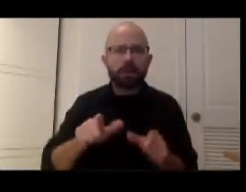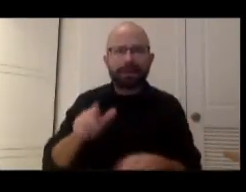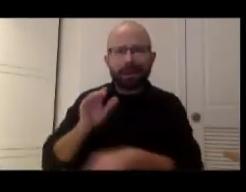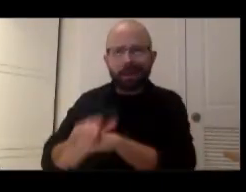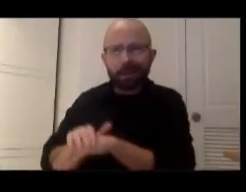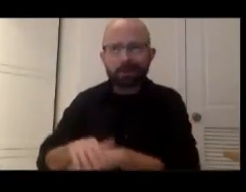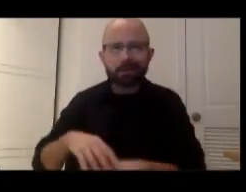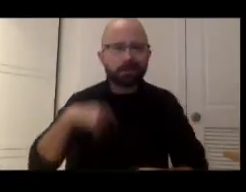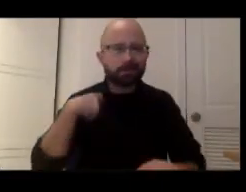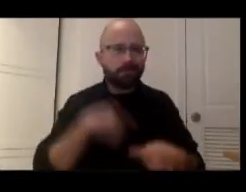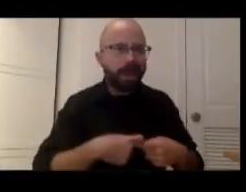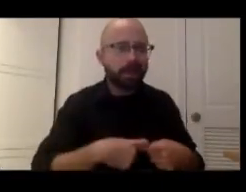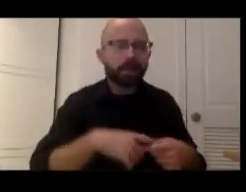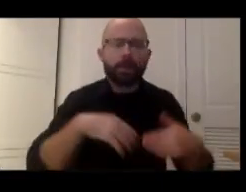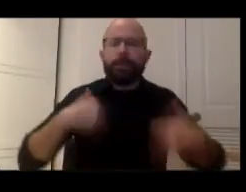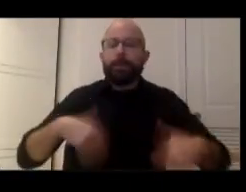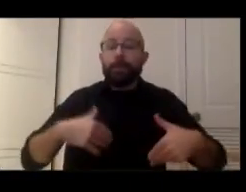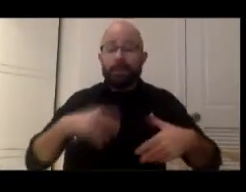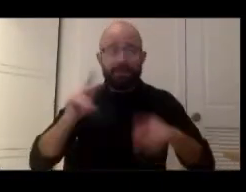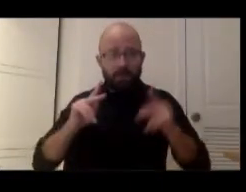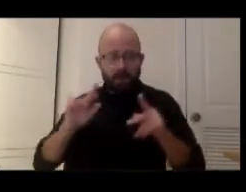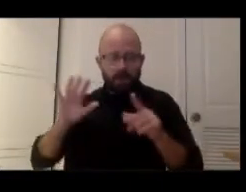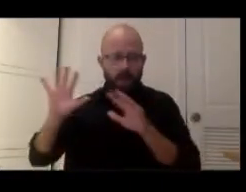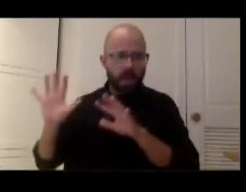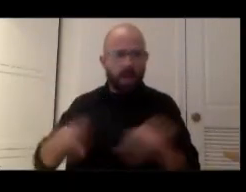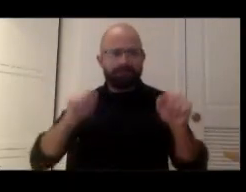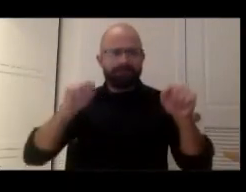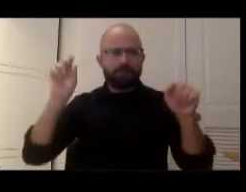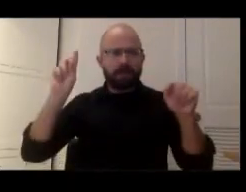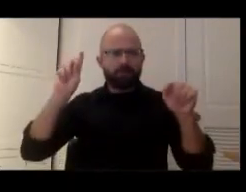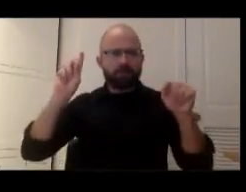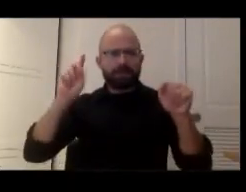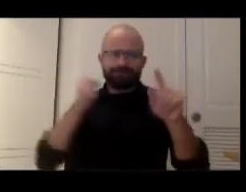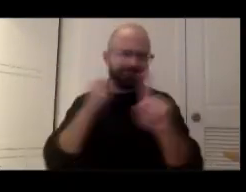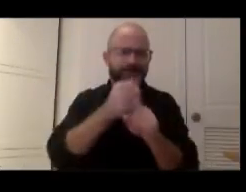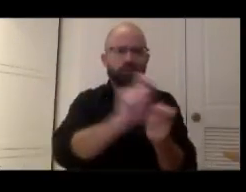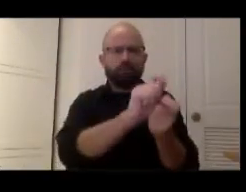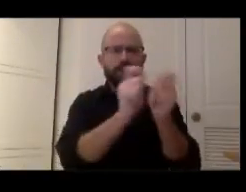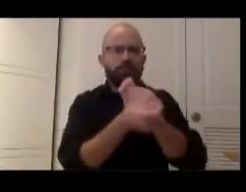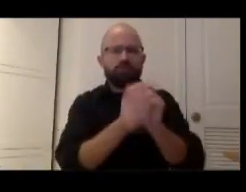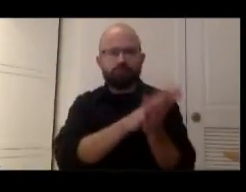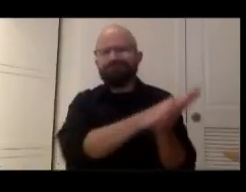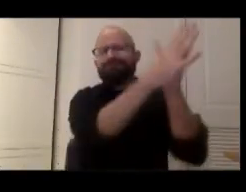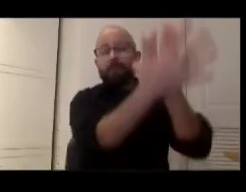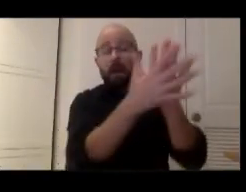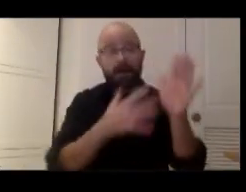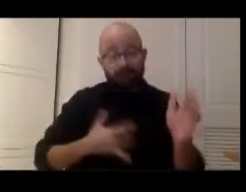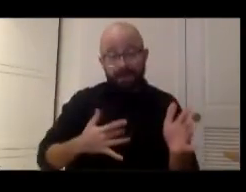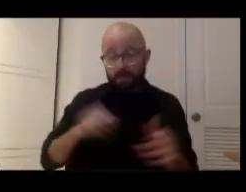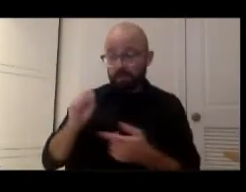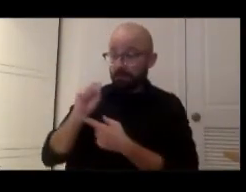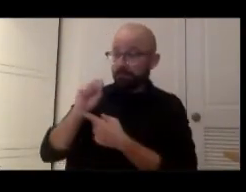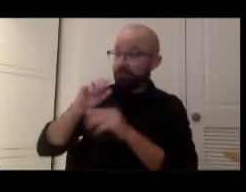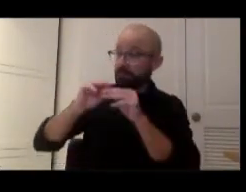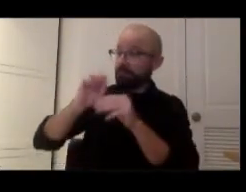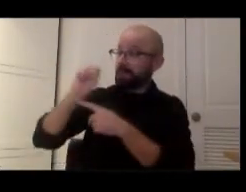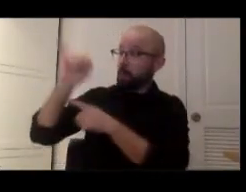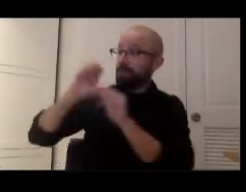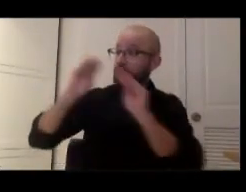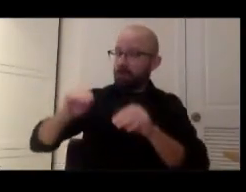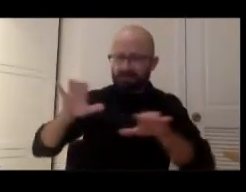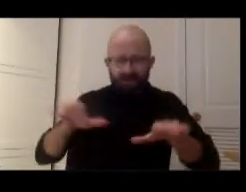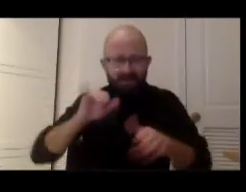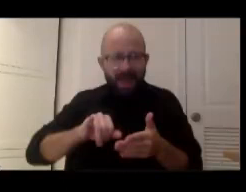about and taking democracy in their hands and and affecting change and I think the museum does that too through its collections but also through its